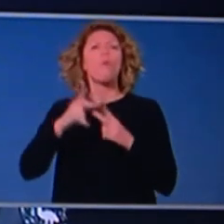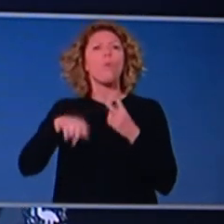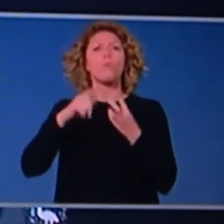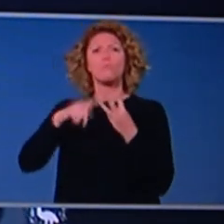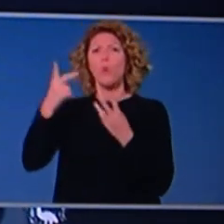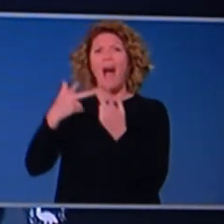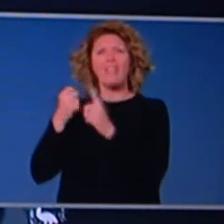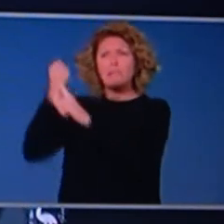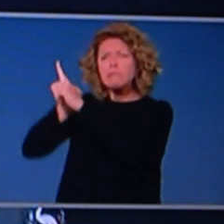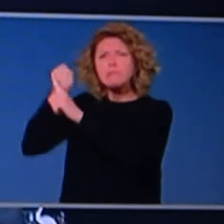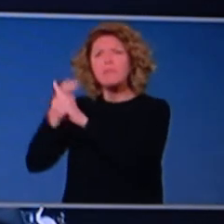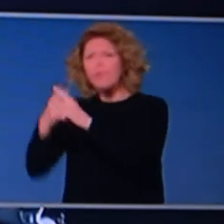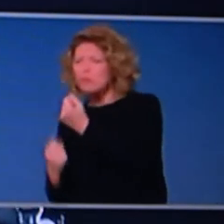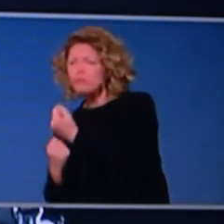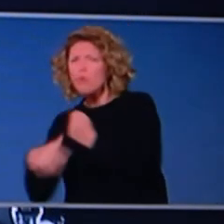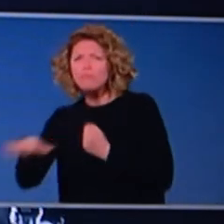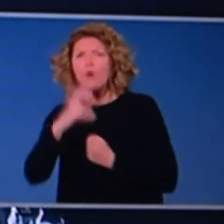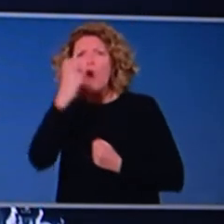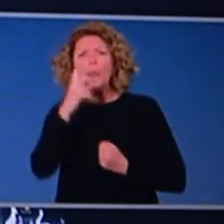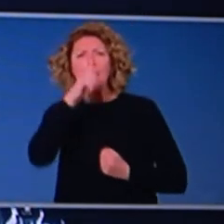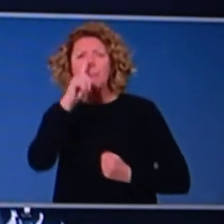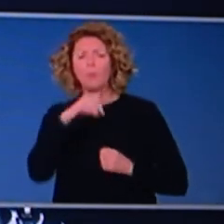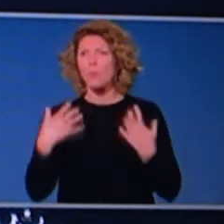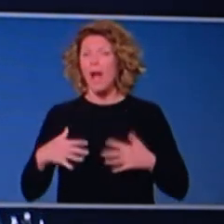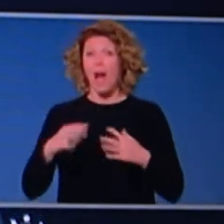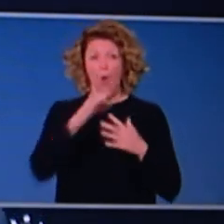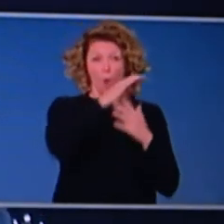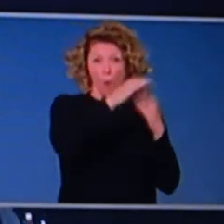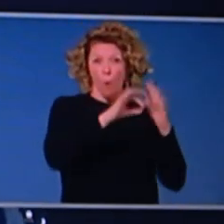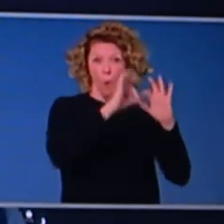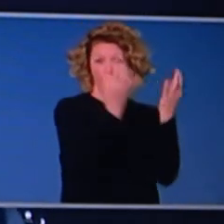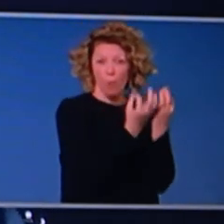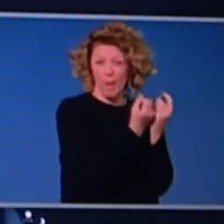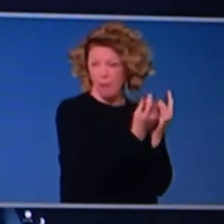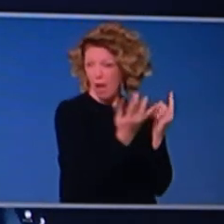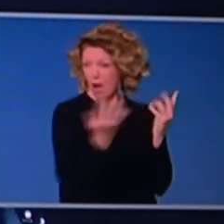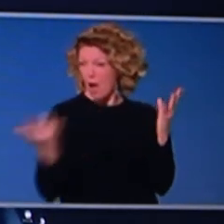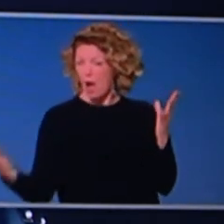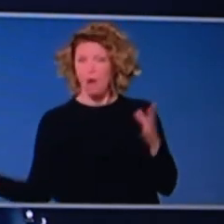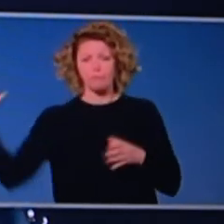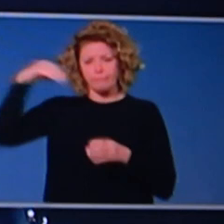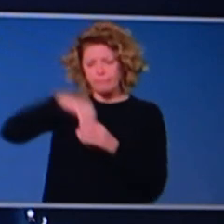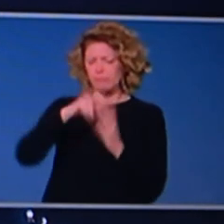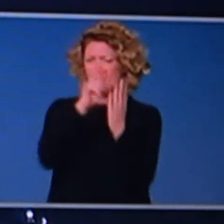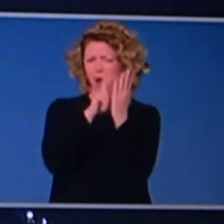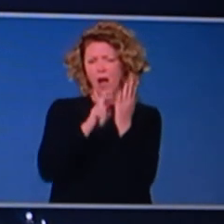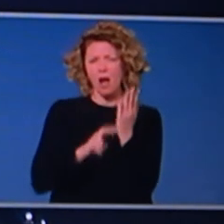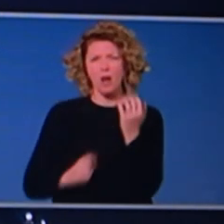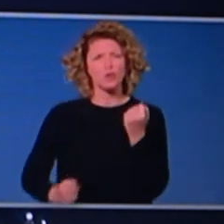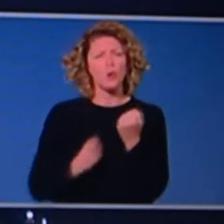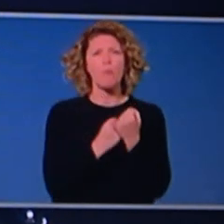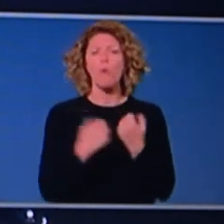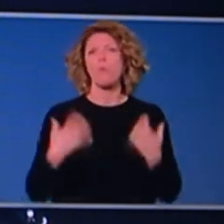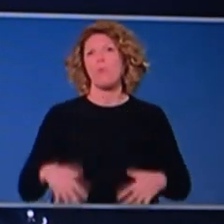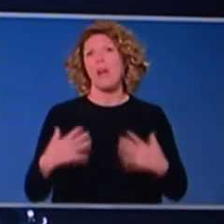they've done. I'm not sure I've seen an industry code designed as quickly as this one was, but for it to facilitate the things that National